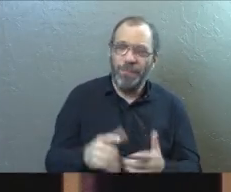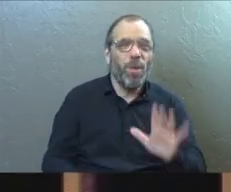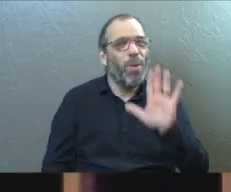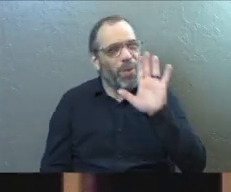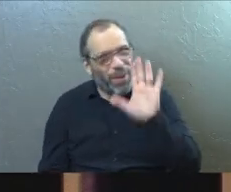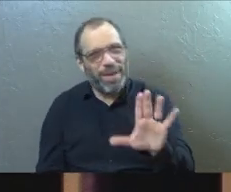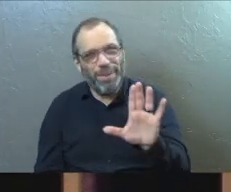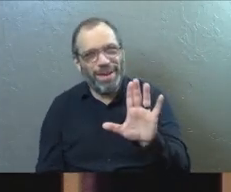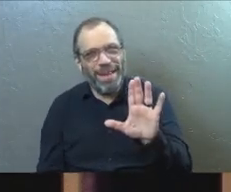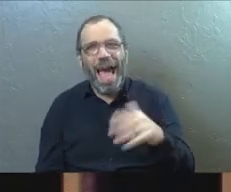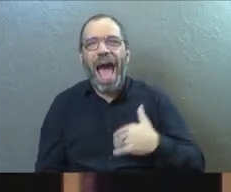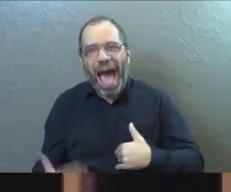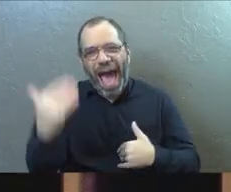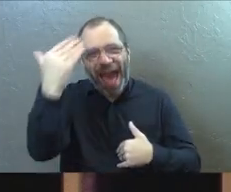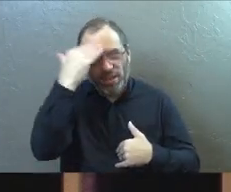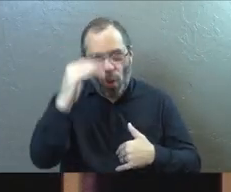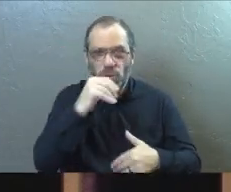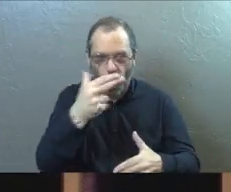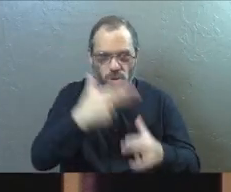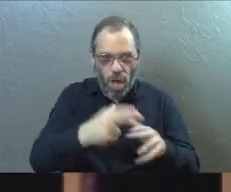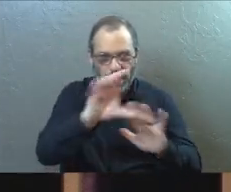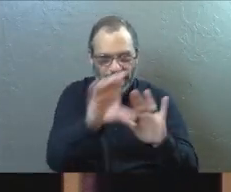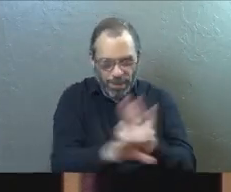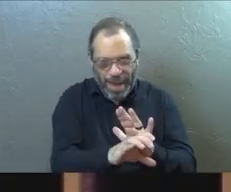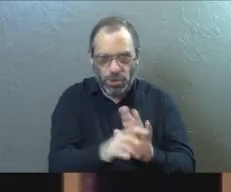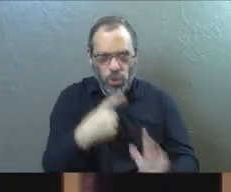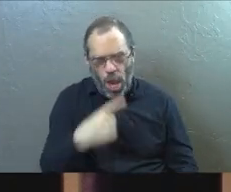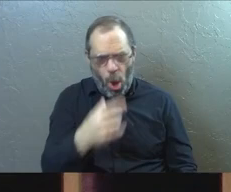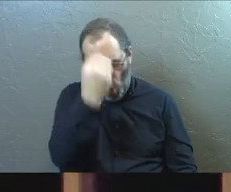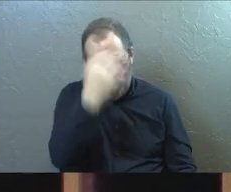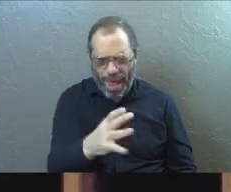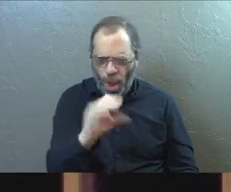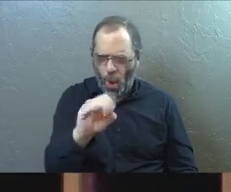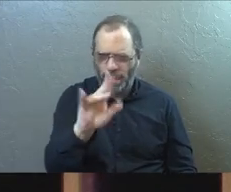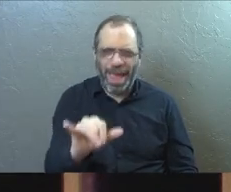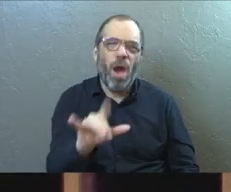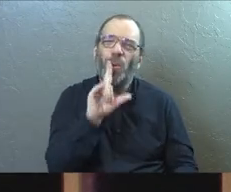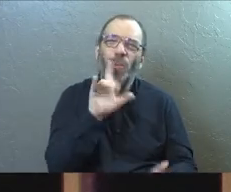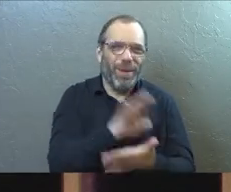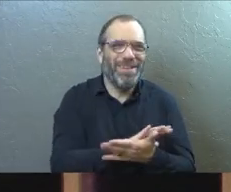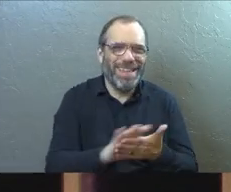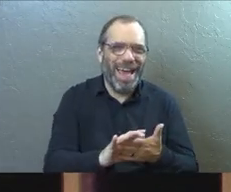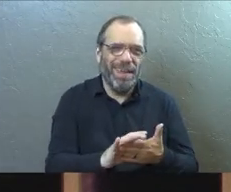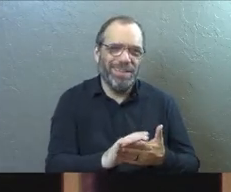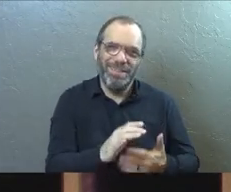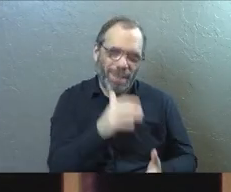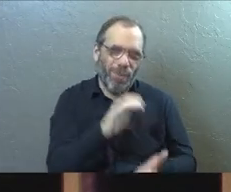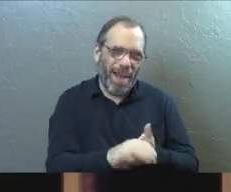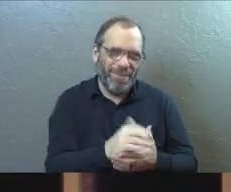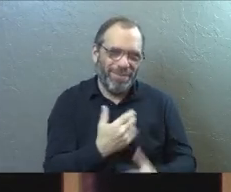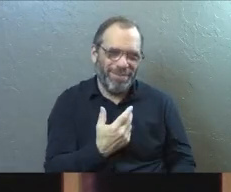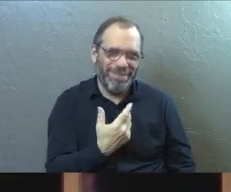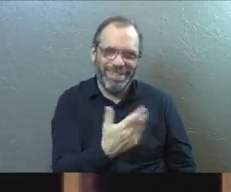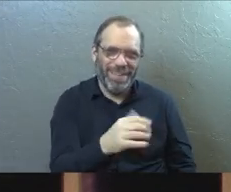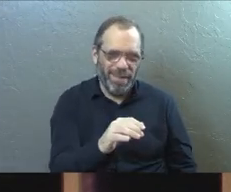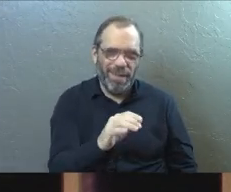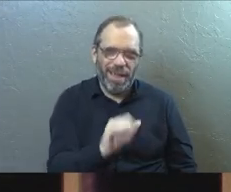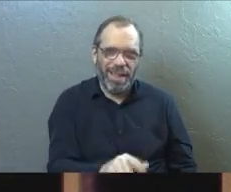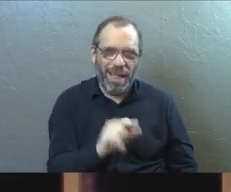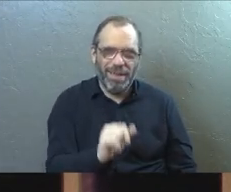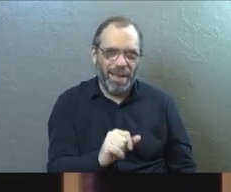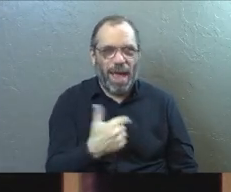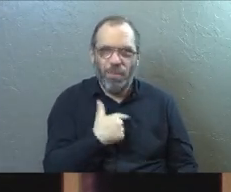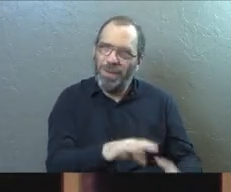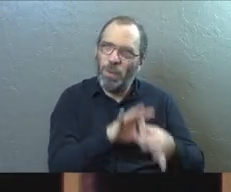Here's the thing. I know we don't call them commands and I know we don't say obey because we're way nicer than that as people, right? And we got a